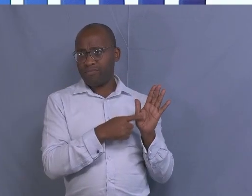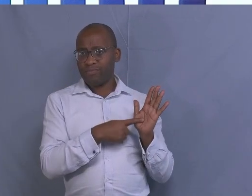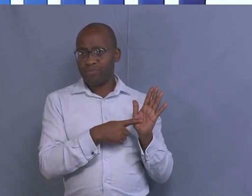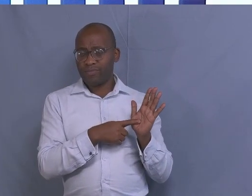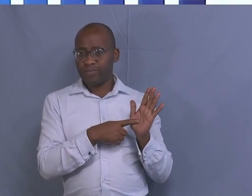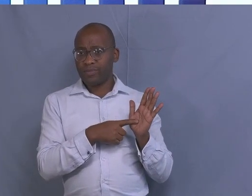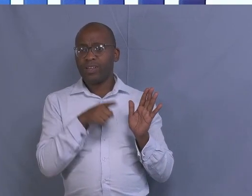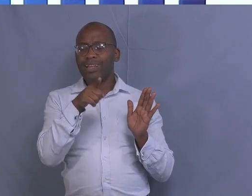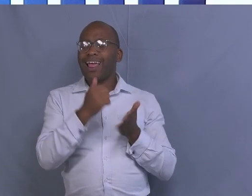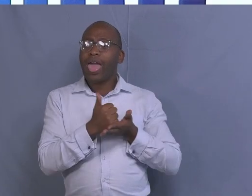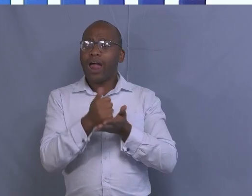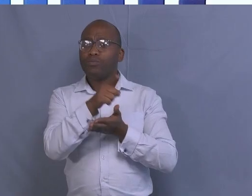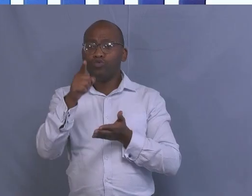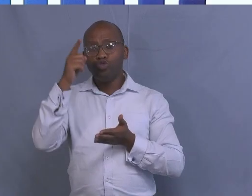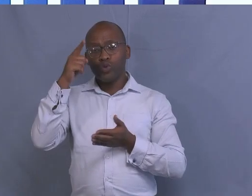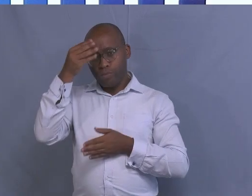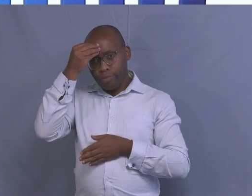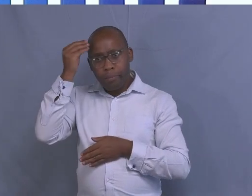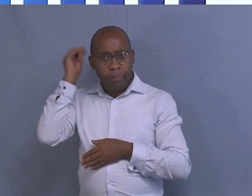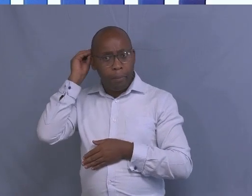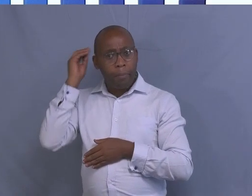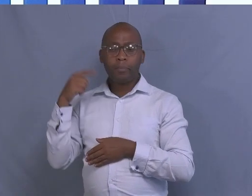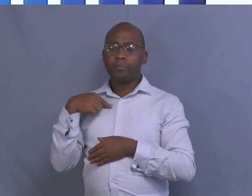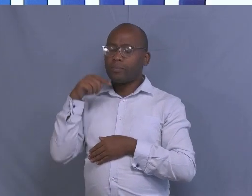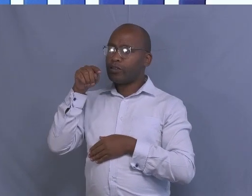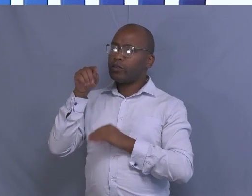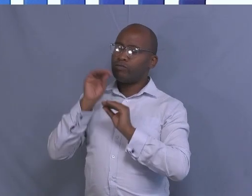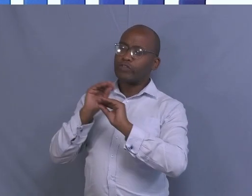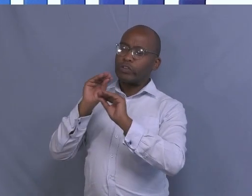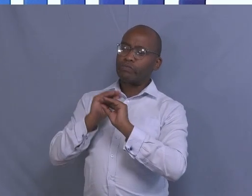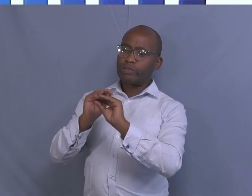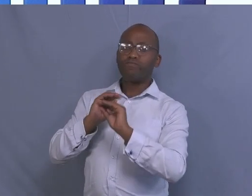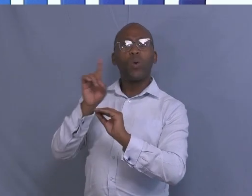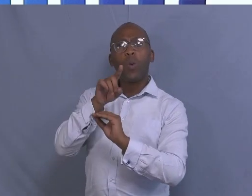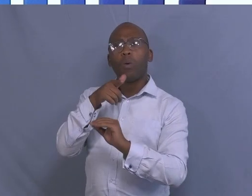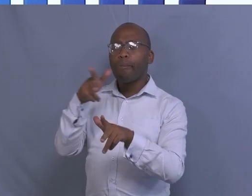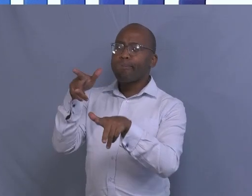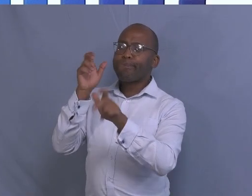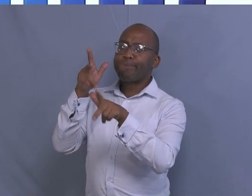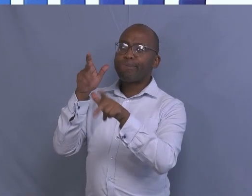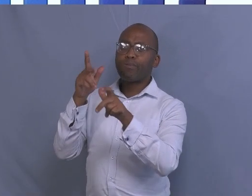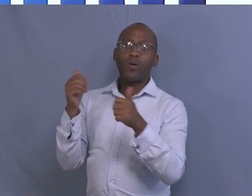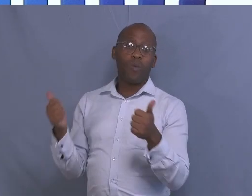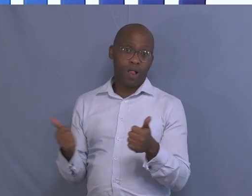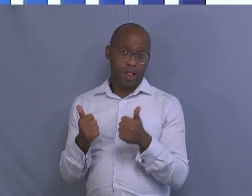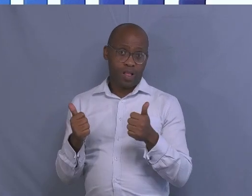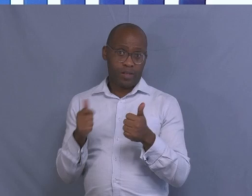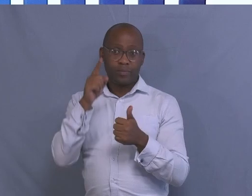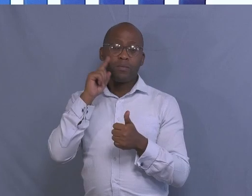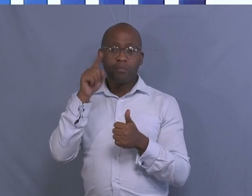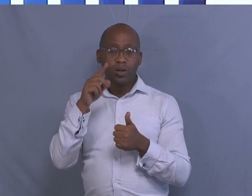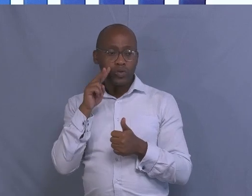lesson about. For instance, in these questions, there are action verbs that are used there